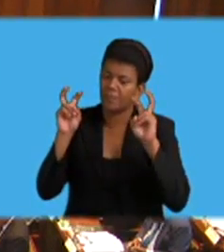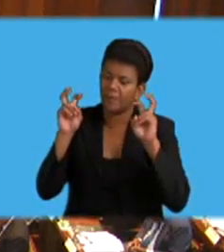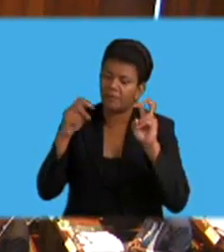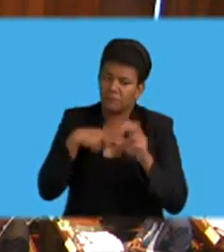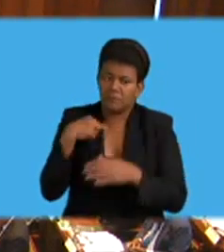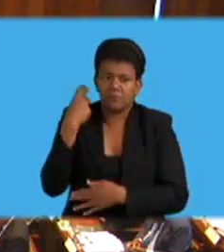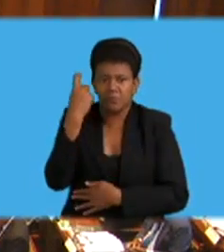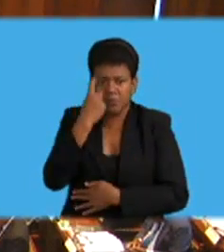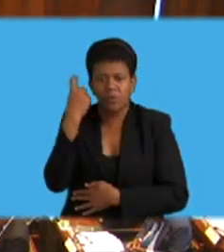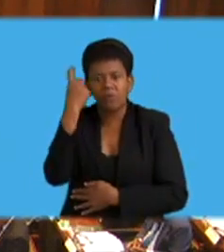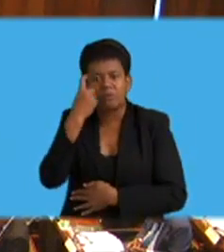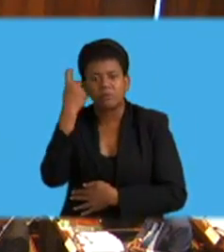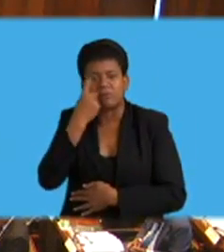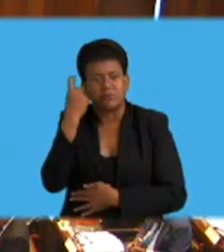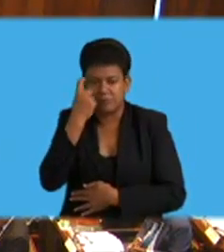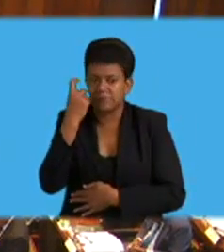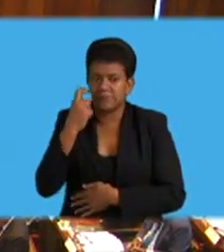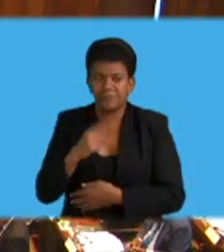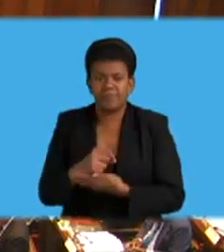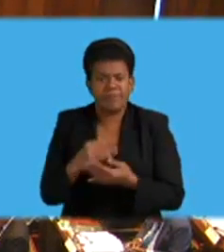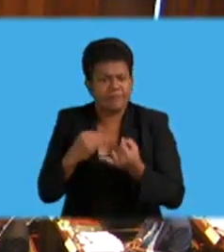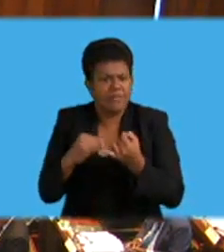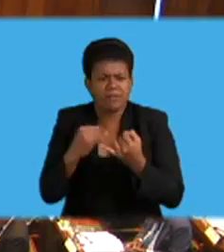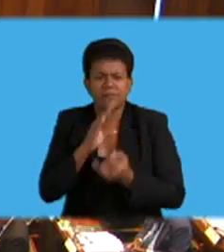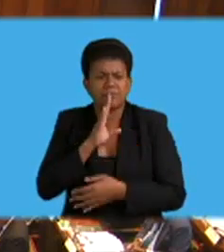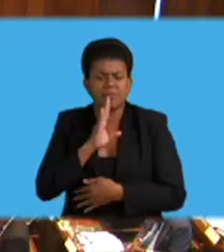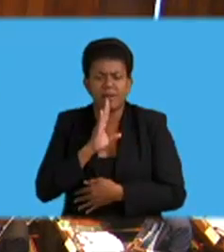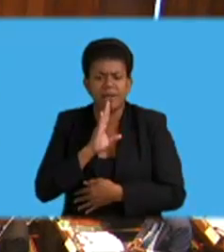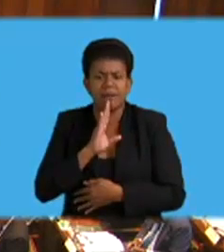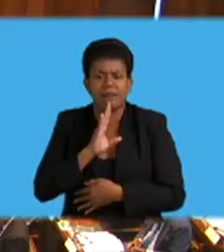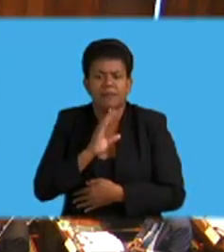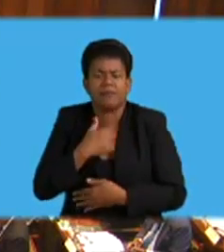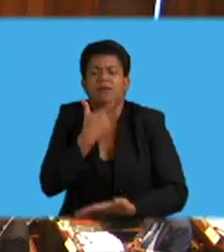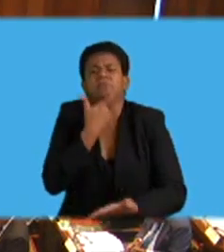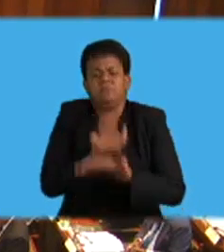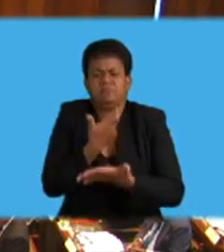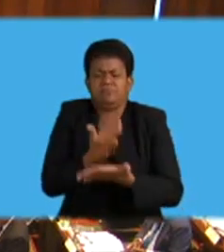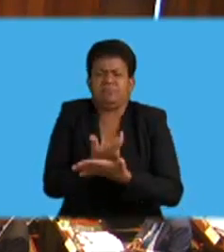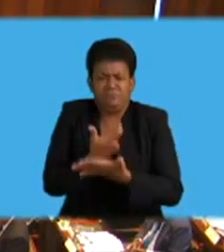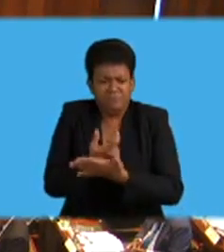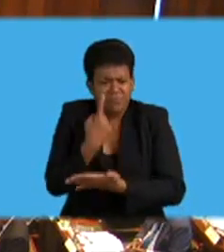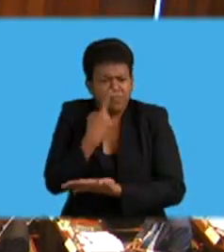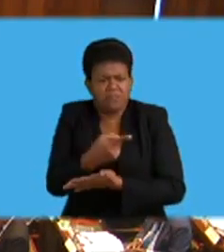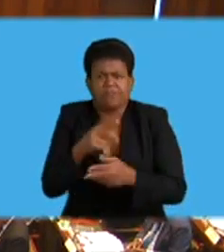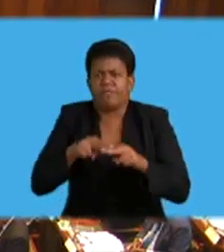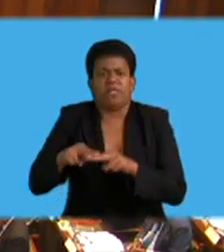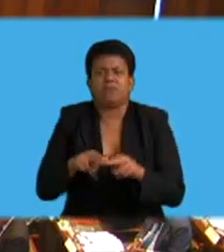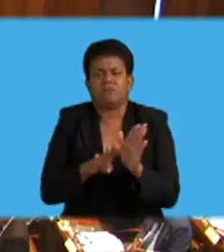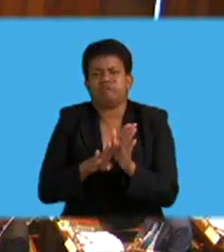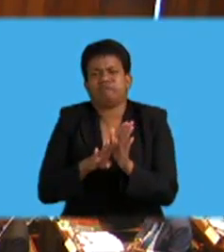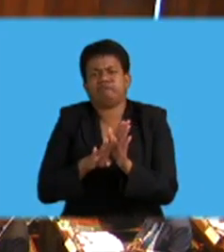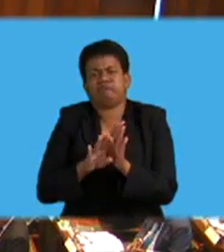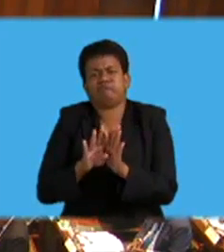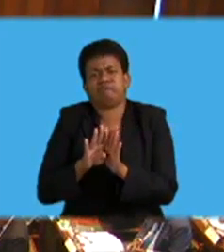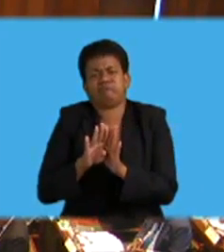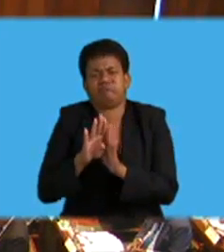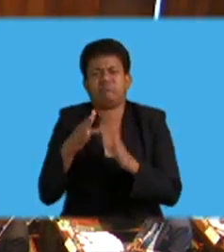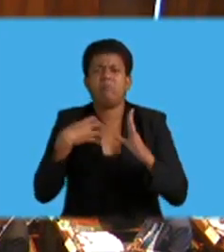Mr. Deputy Speaker to see the increase in trend of sexual offenses. And surprisingly,